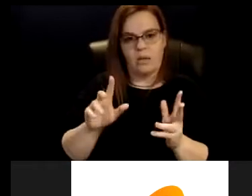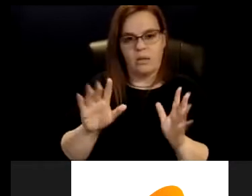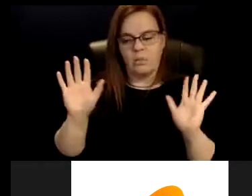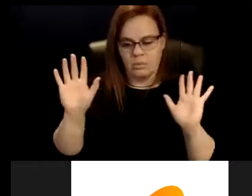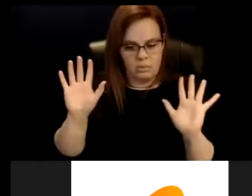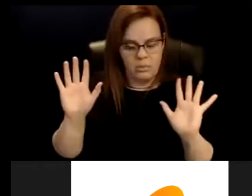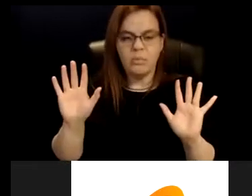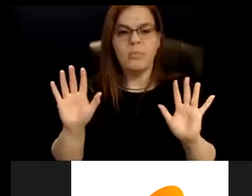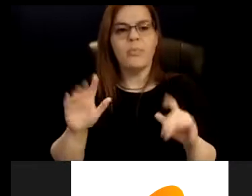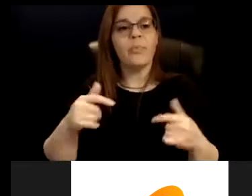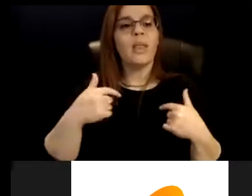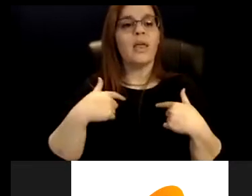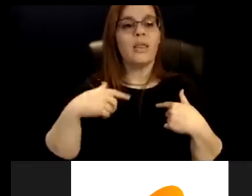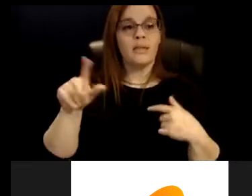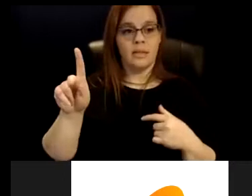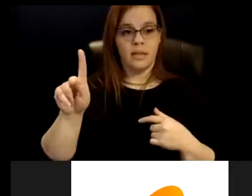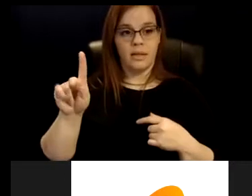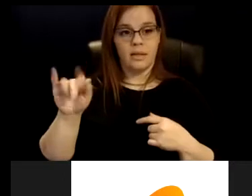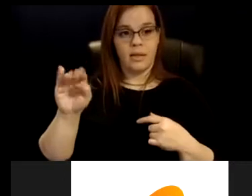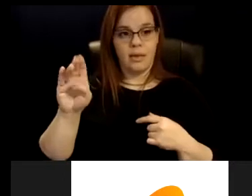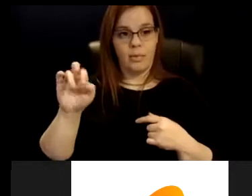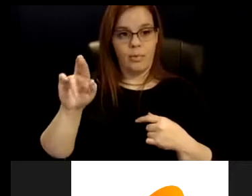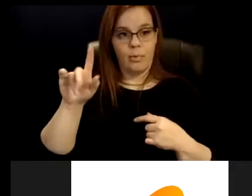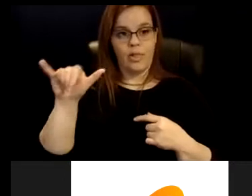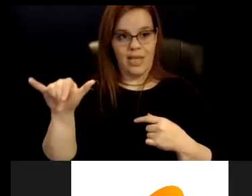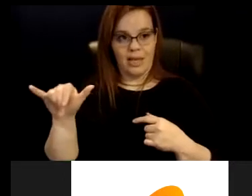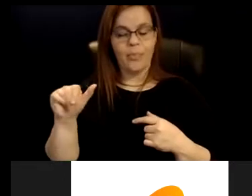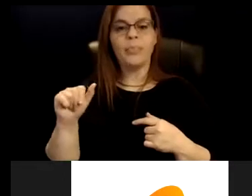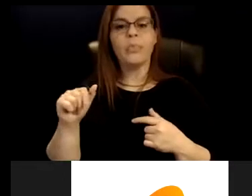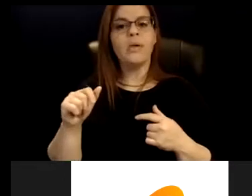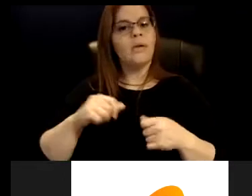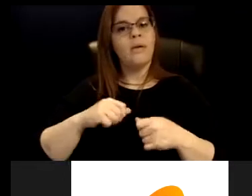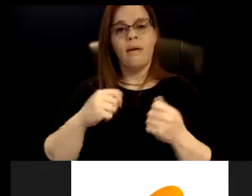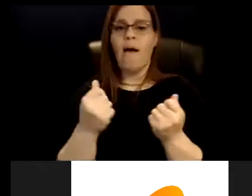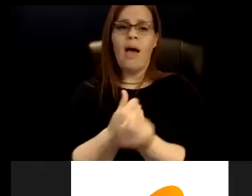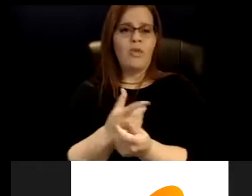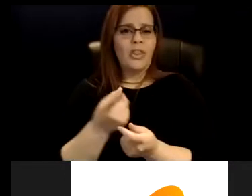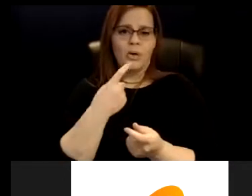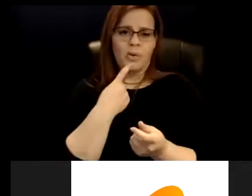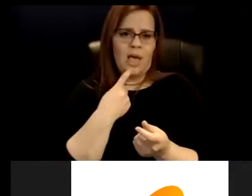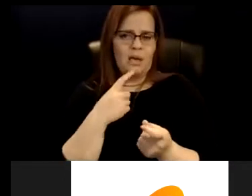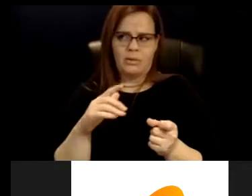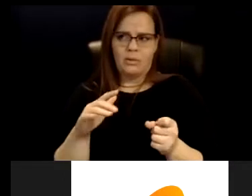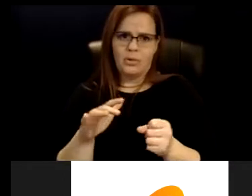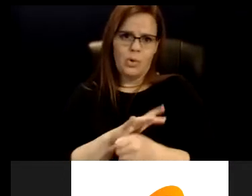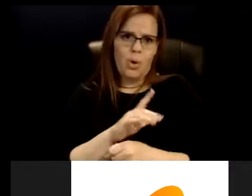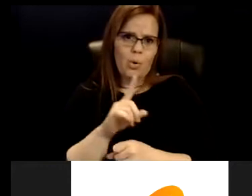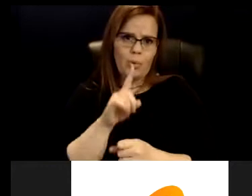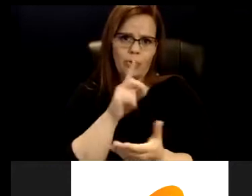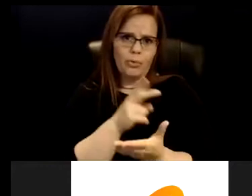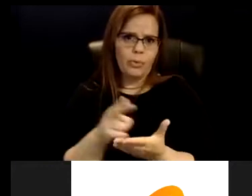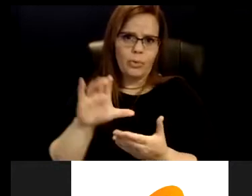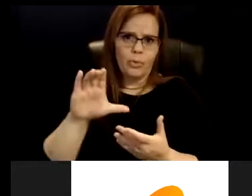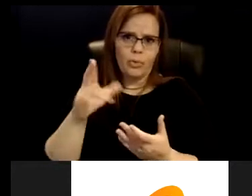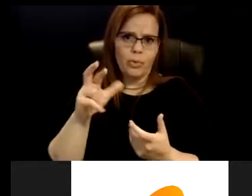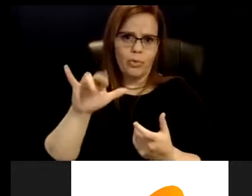This is Kimberly and everything that you say is, is totally true, Christiana. And, and I wanted to point out,